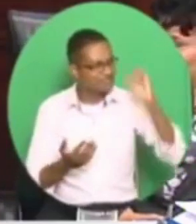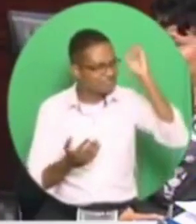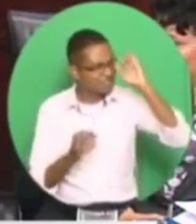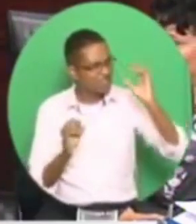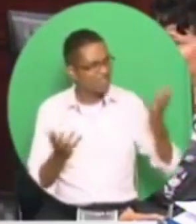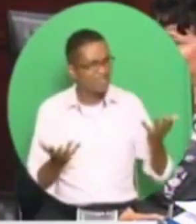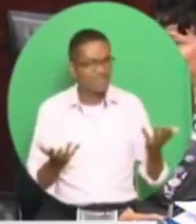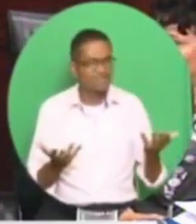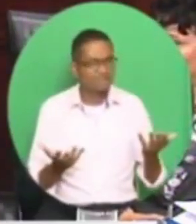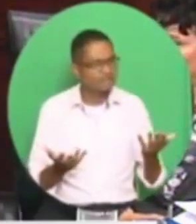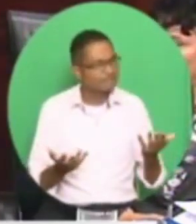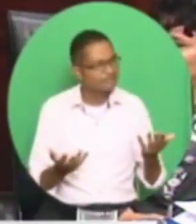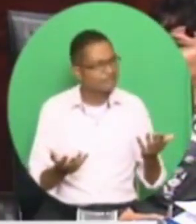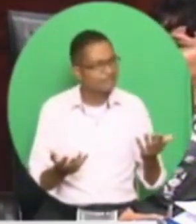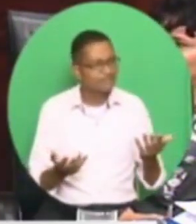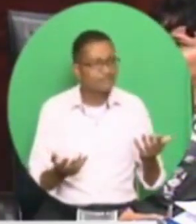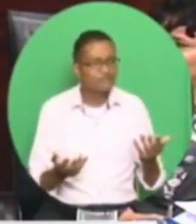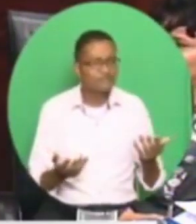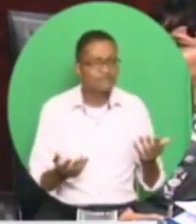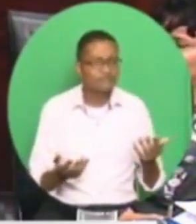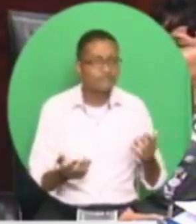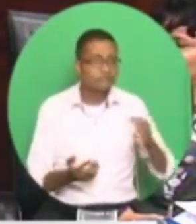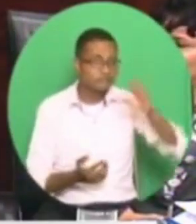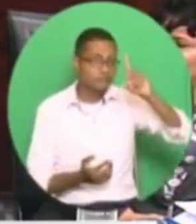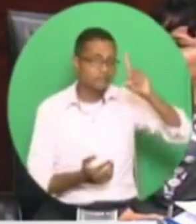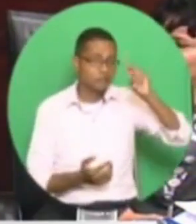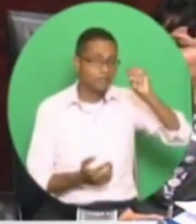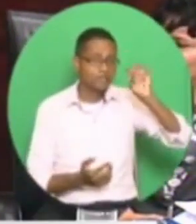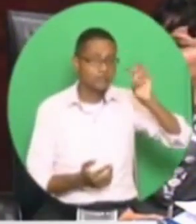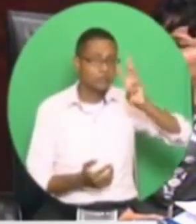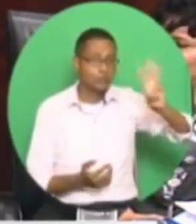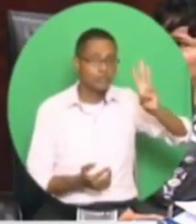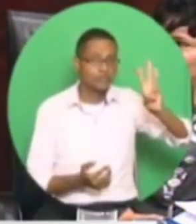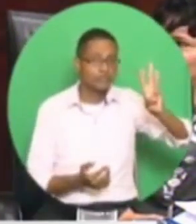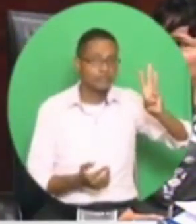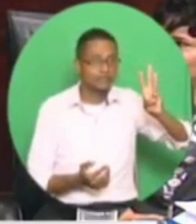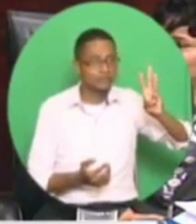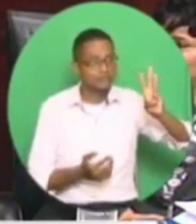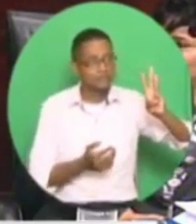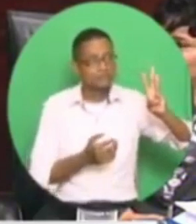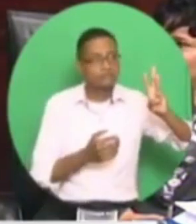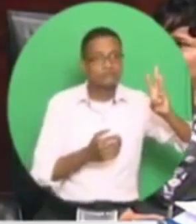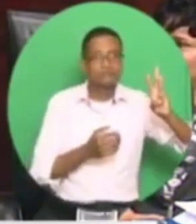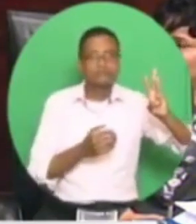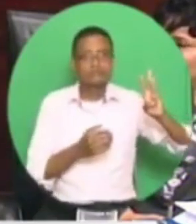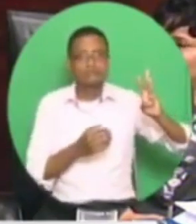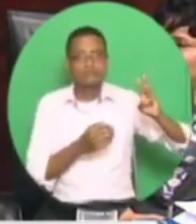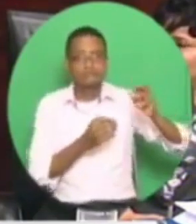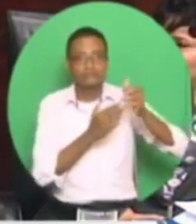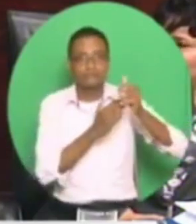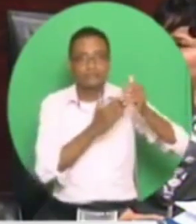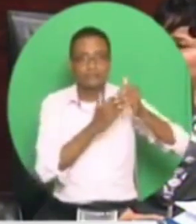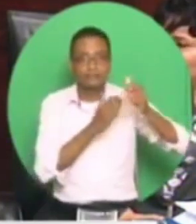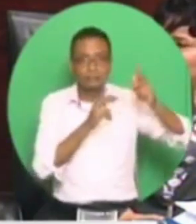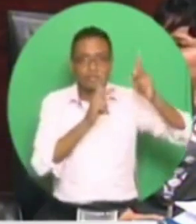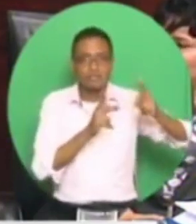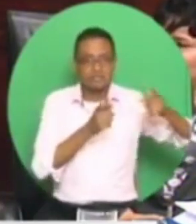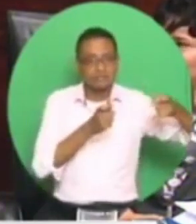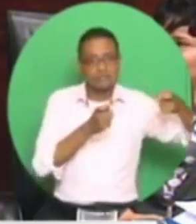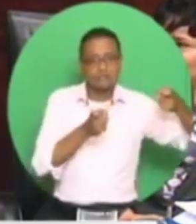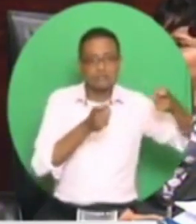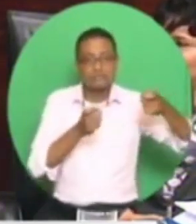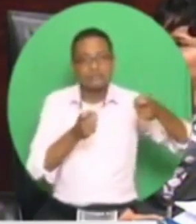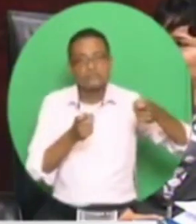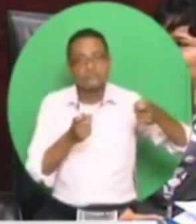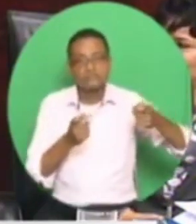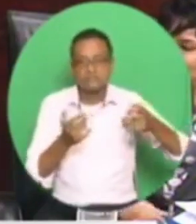Madam Speaker, under the regime of Digo Martin West, this society has a life that is nasty, brutish, and